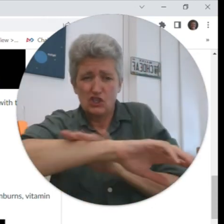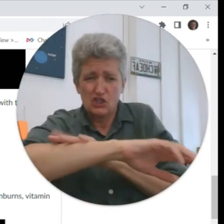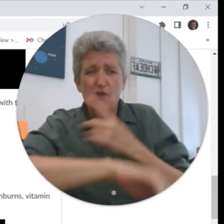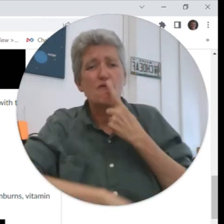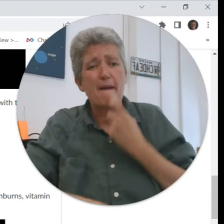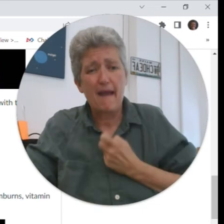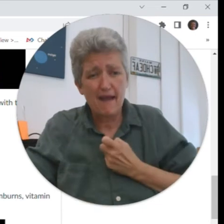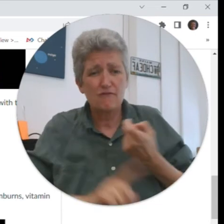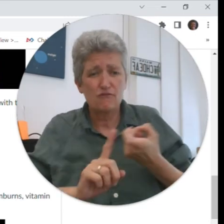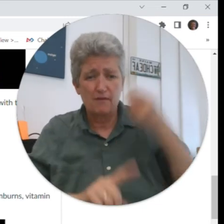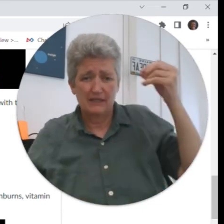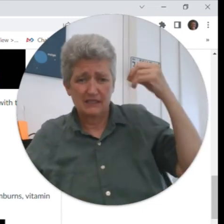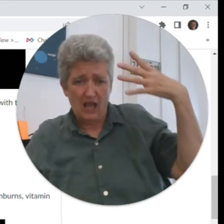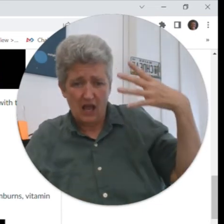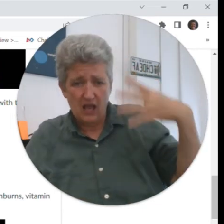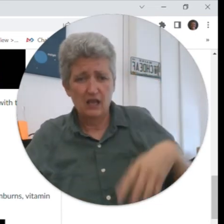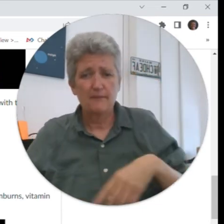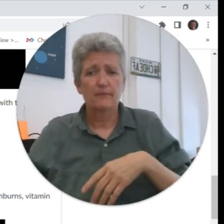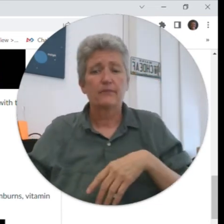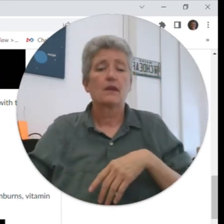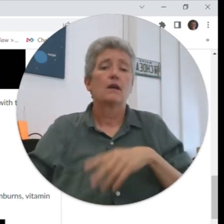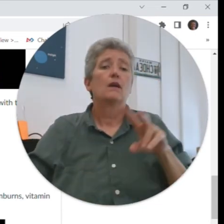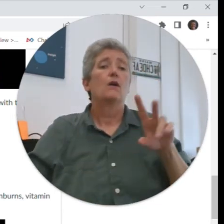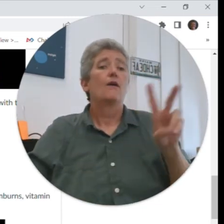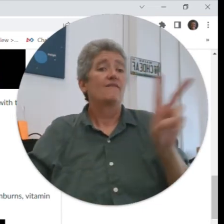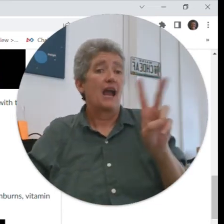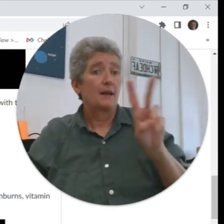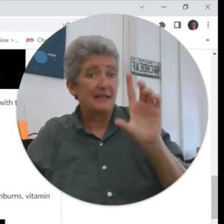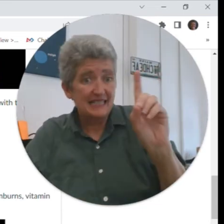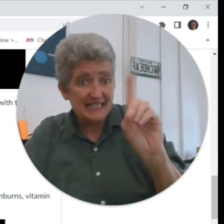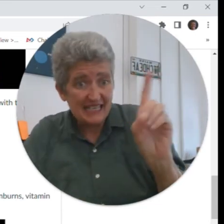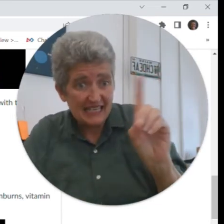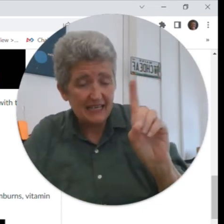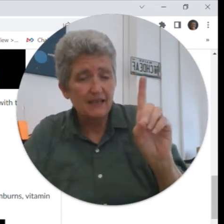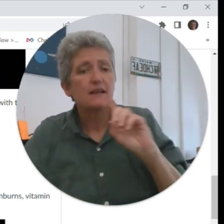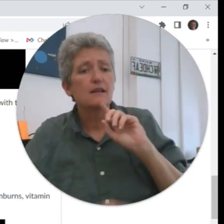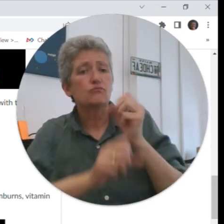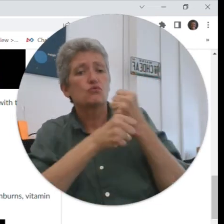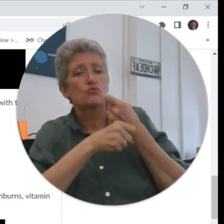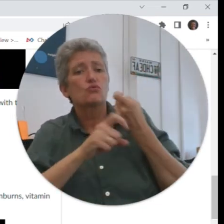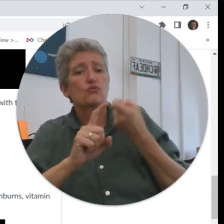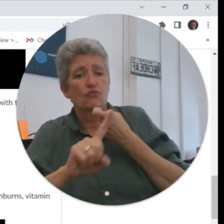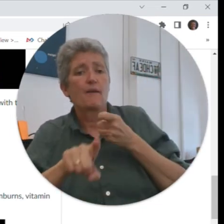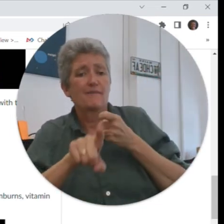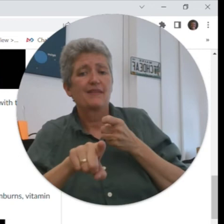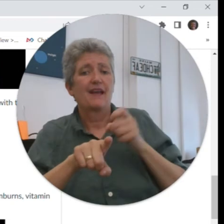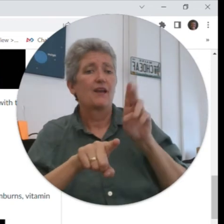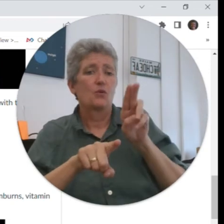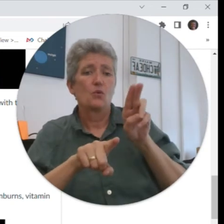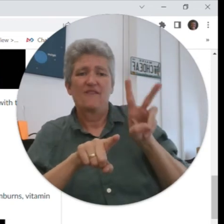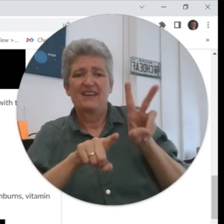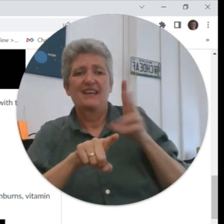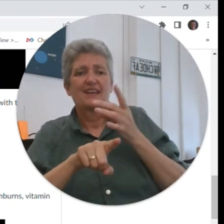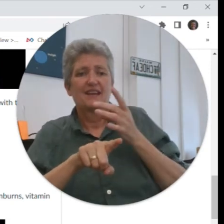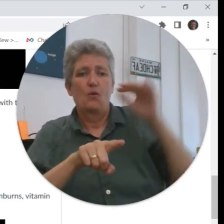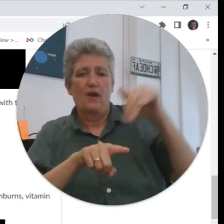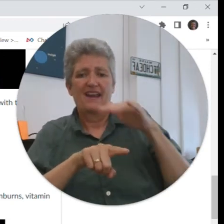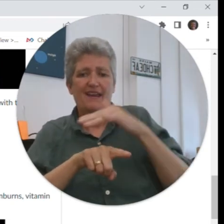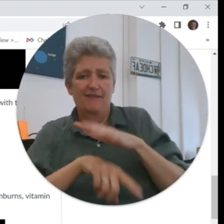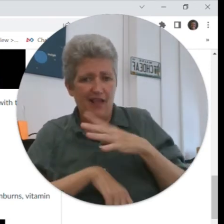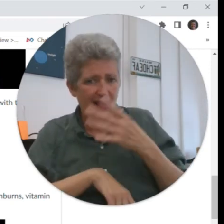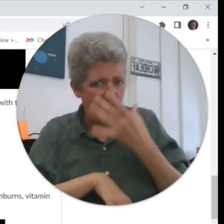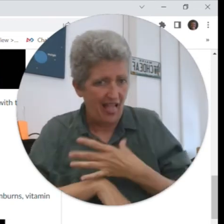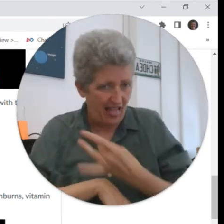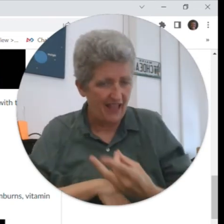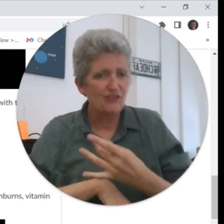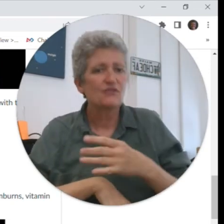so when you get a sunburn you know you get red from the sun that's the uv well